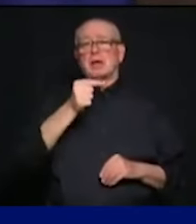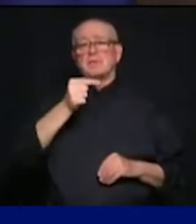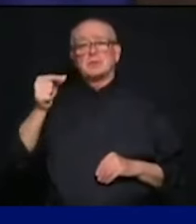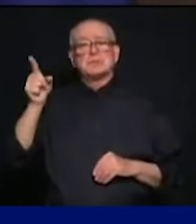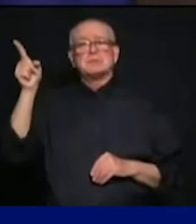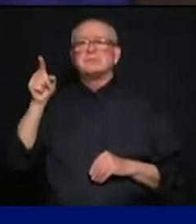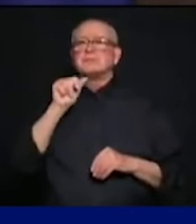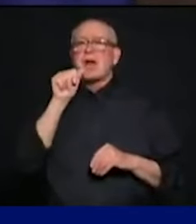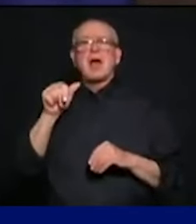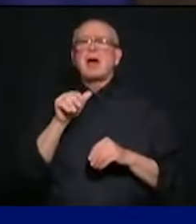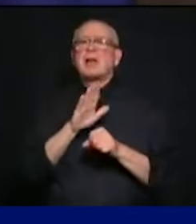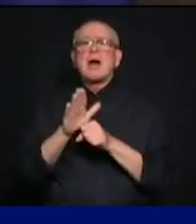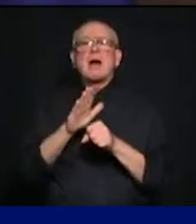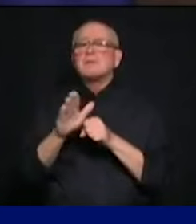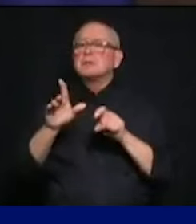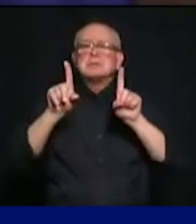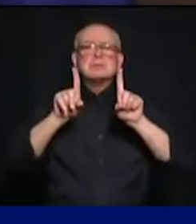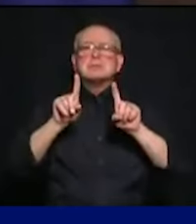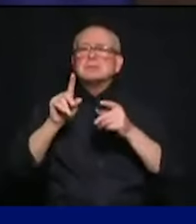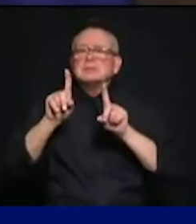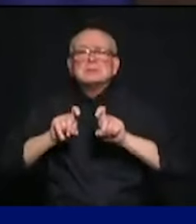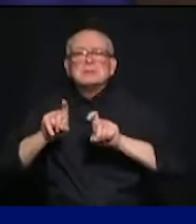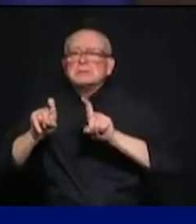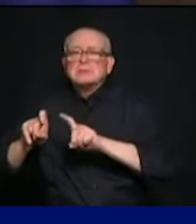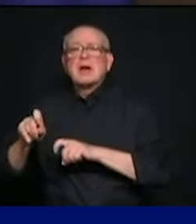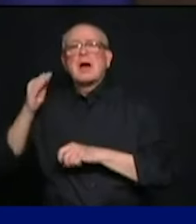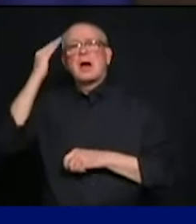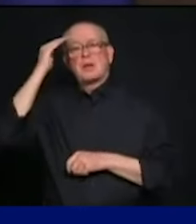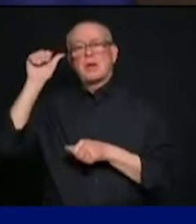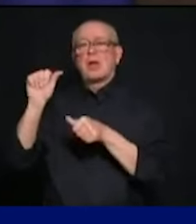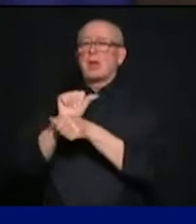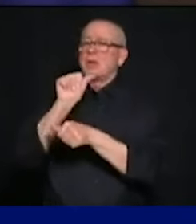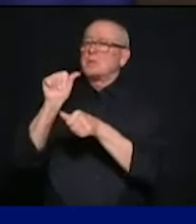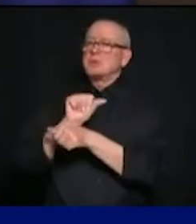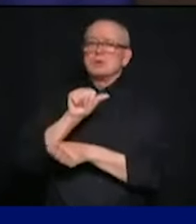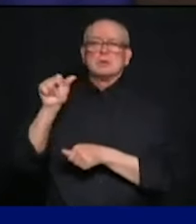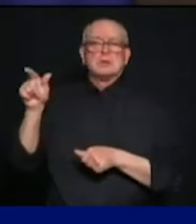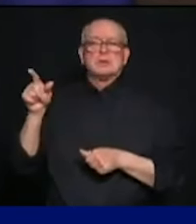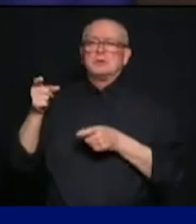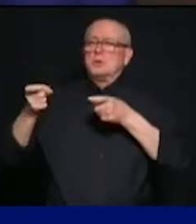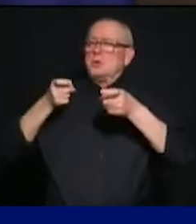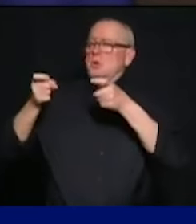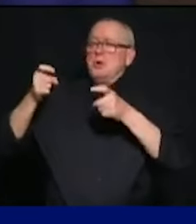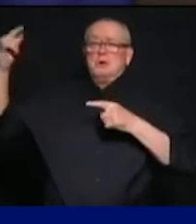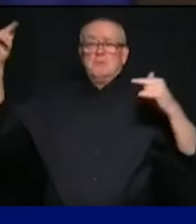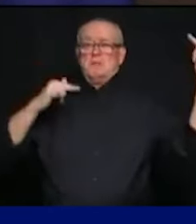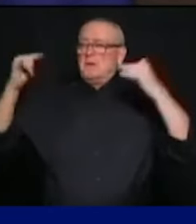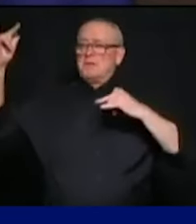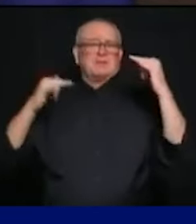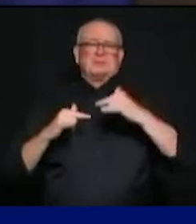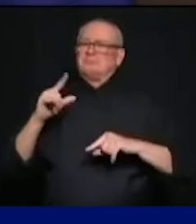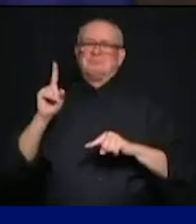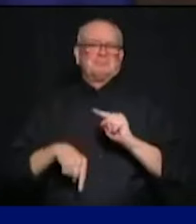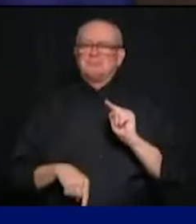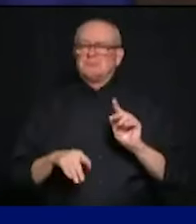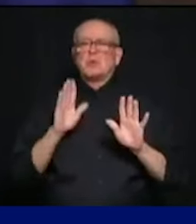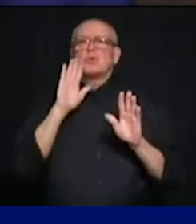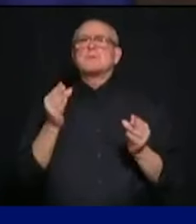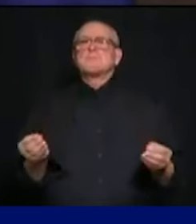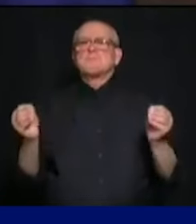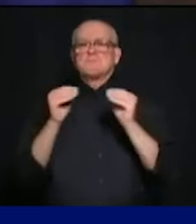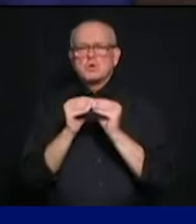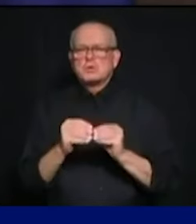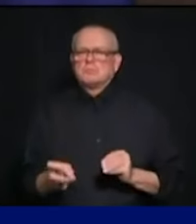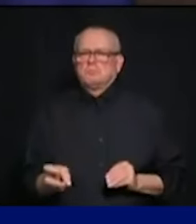Alberta doesn't control who can fly here, we will deploy a much more rigorous approach than the federal government has in